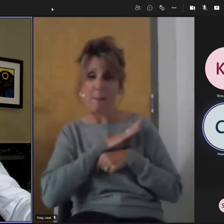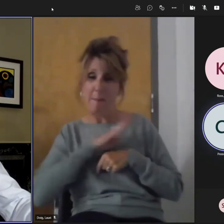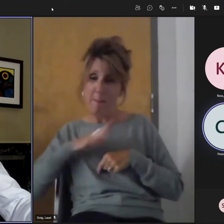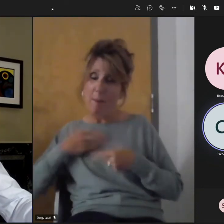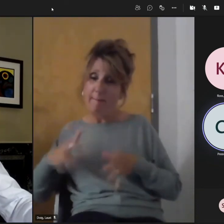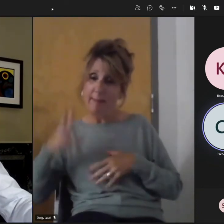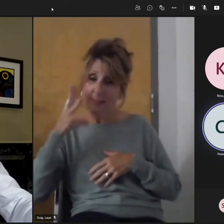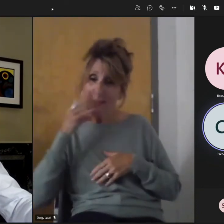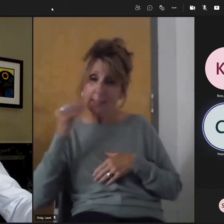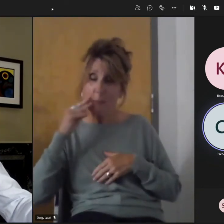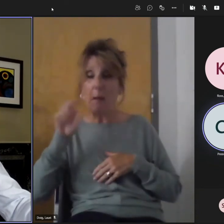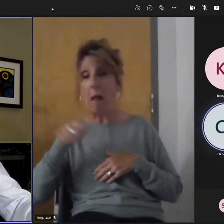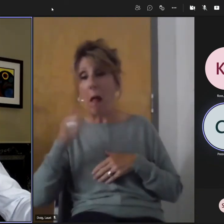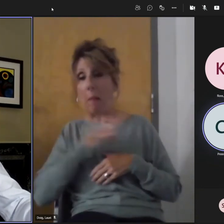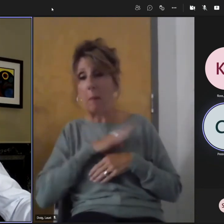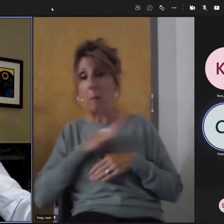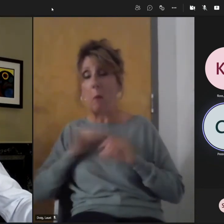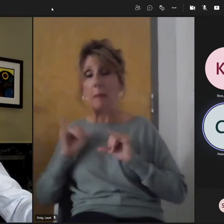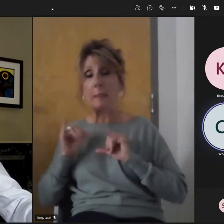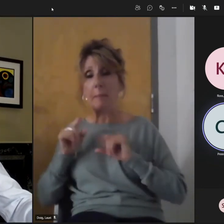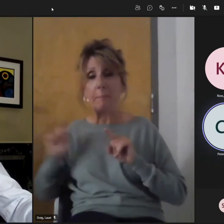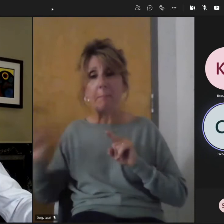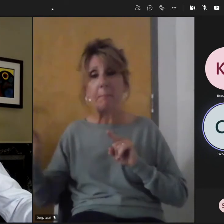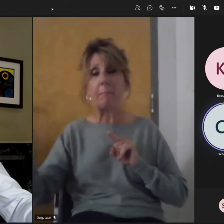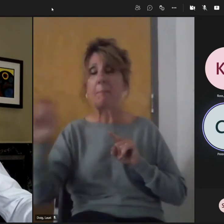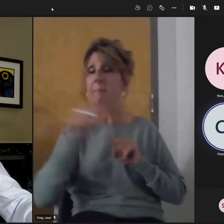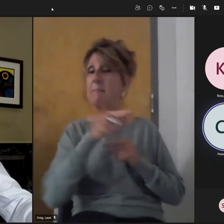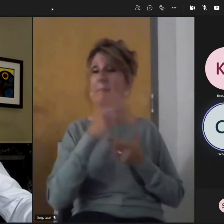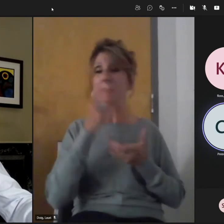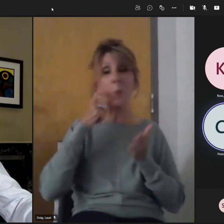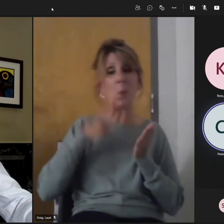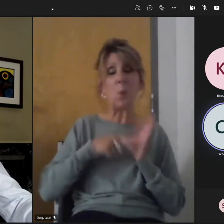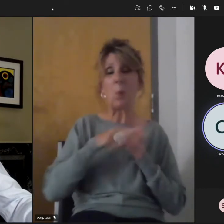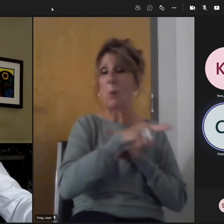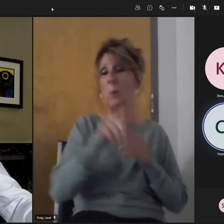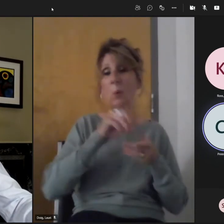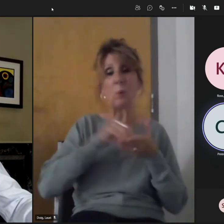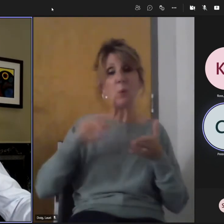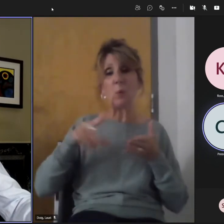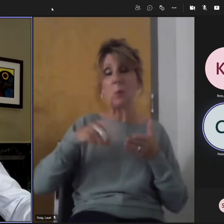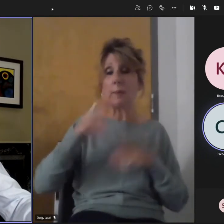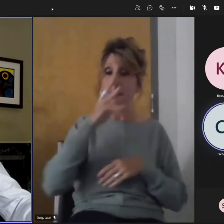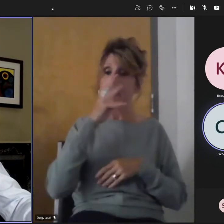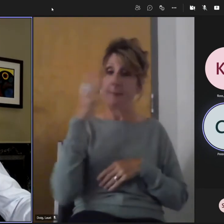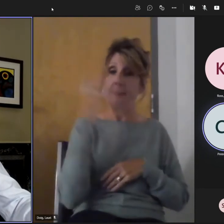that are totally disengaged? They've just dropped out of the system.